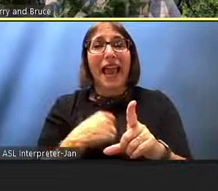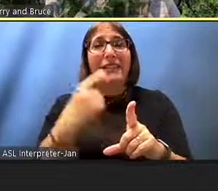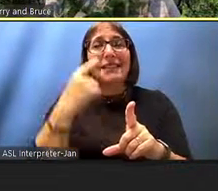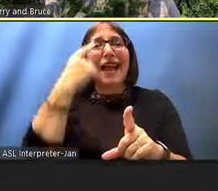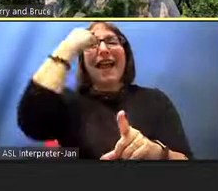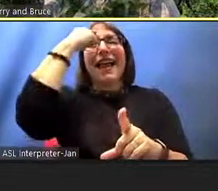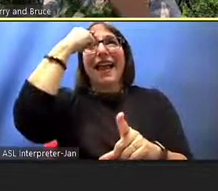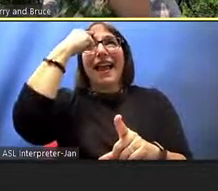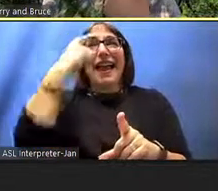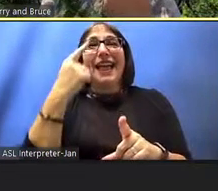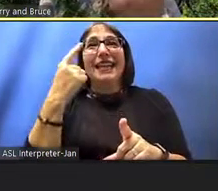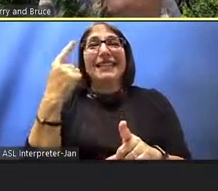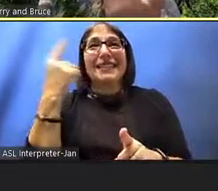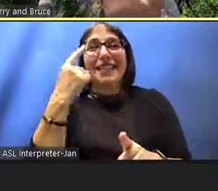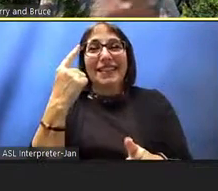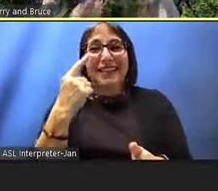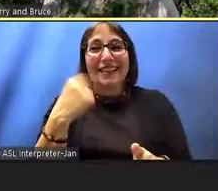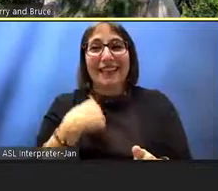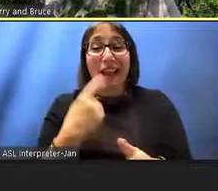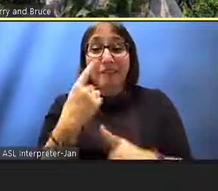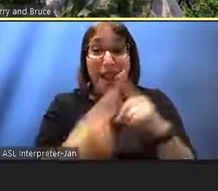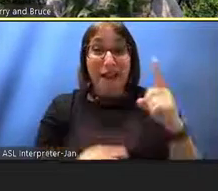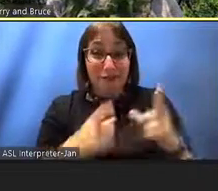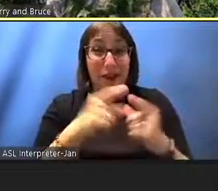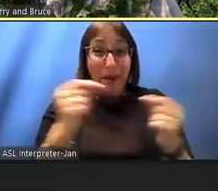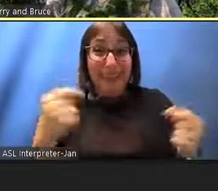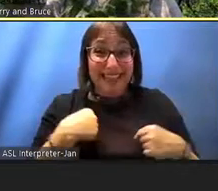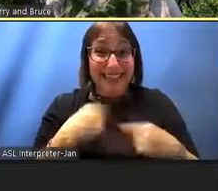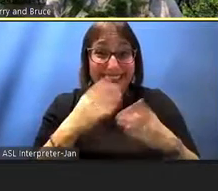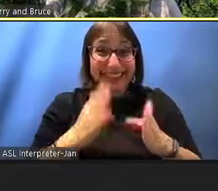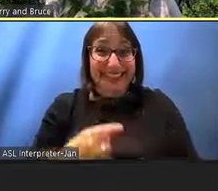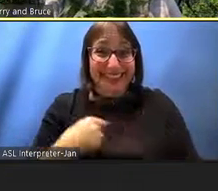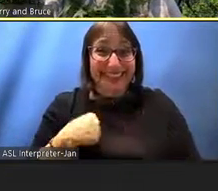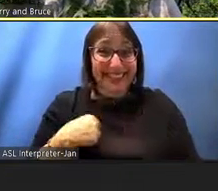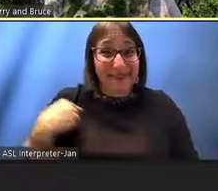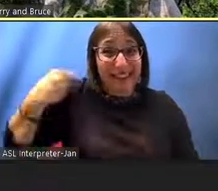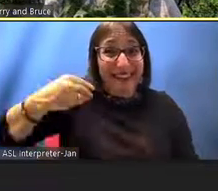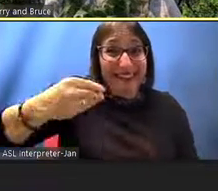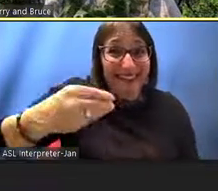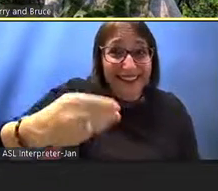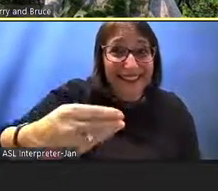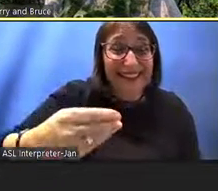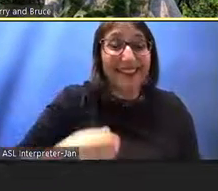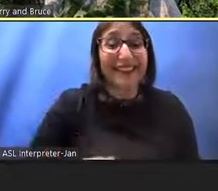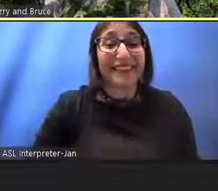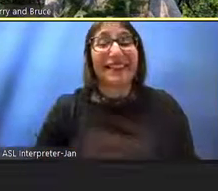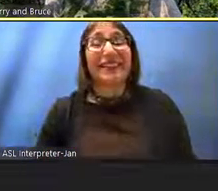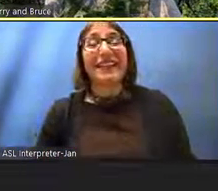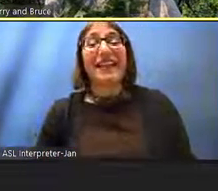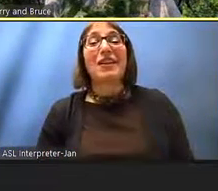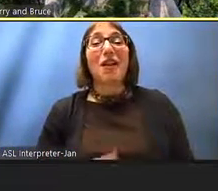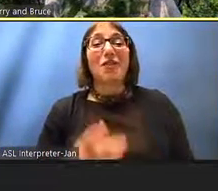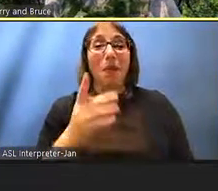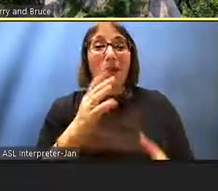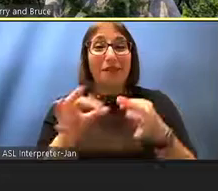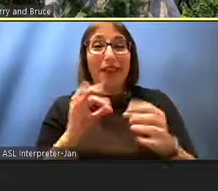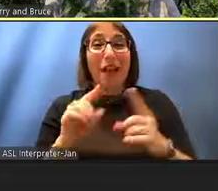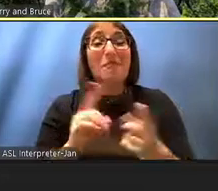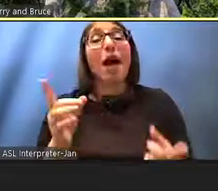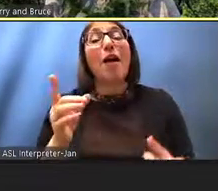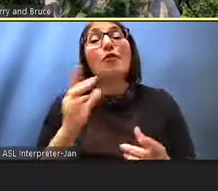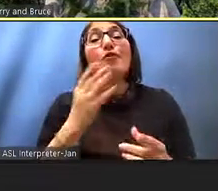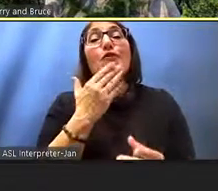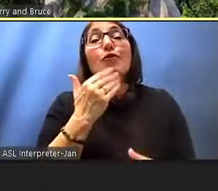mind about my i'm half japanese so i'm going to talk a little bit about the uh plantation sugar plantation